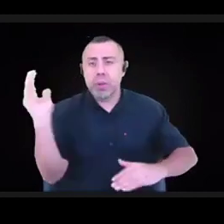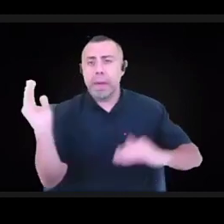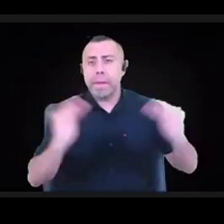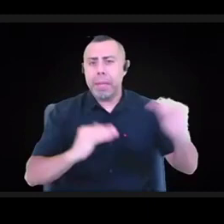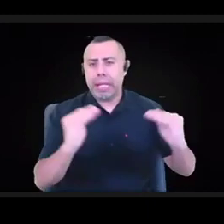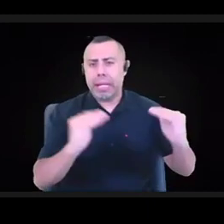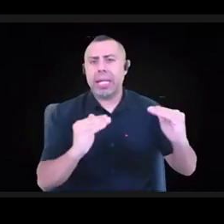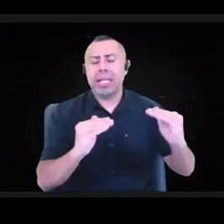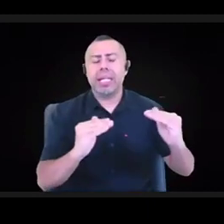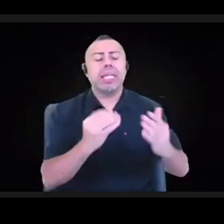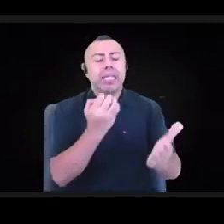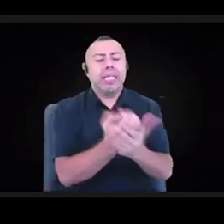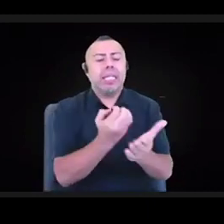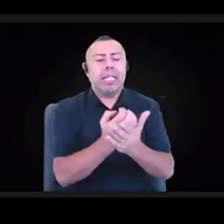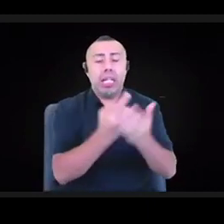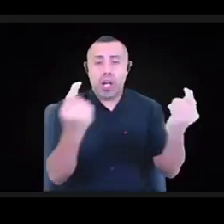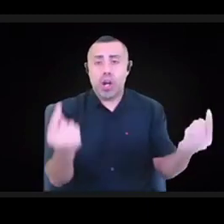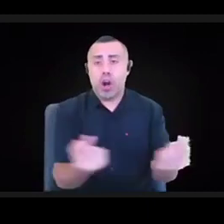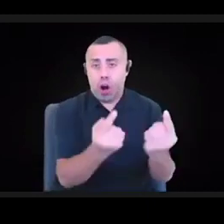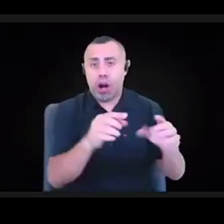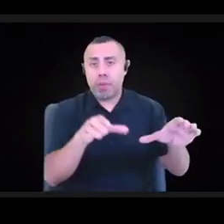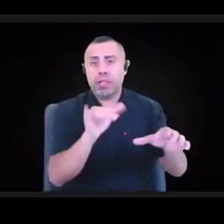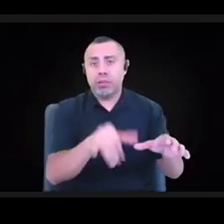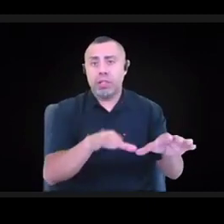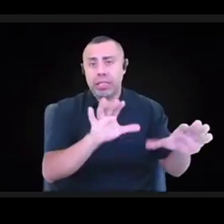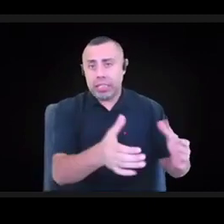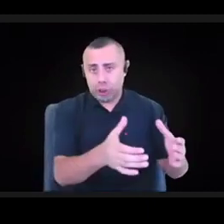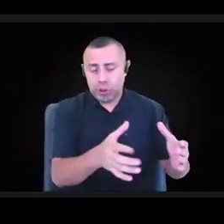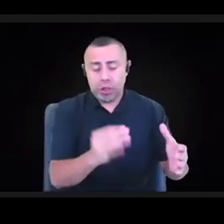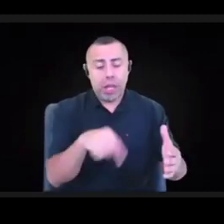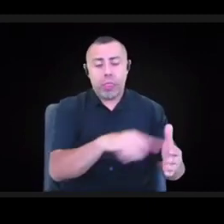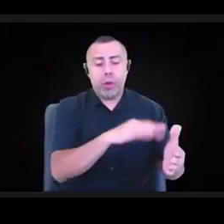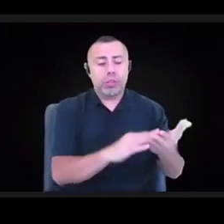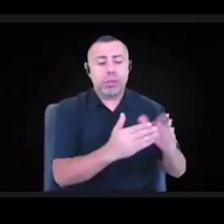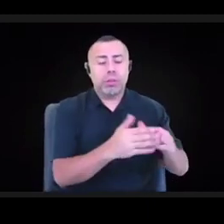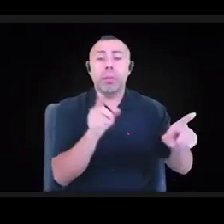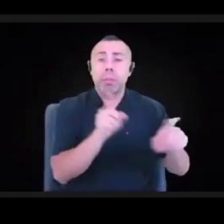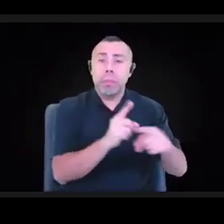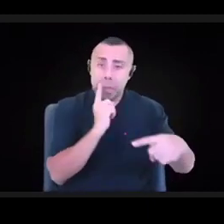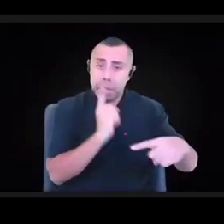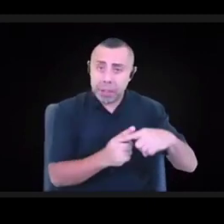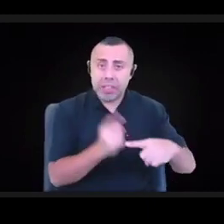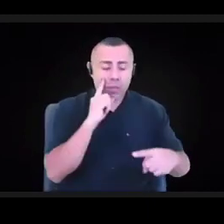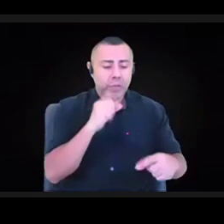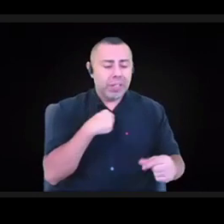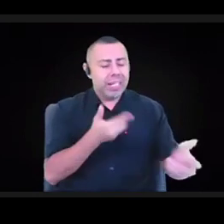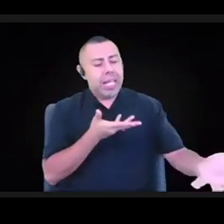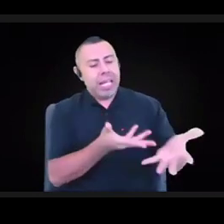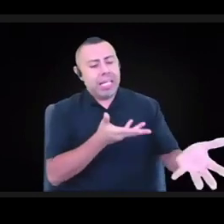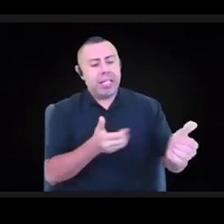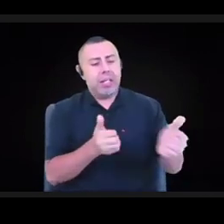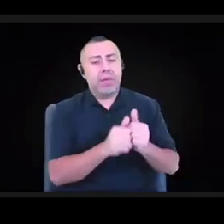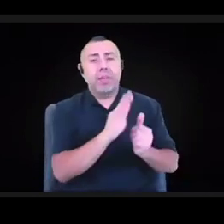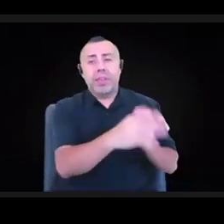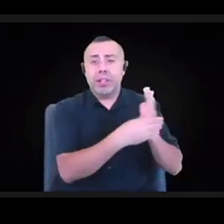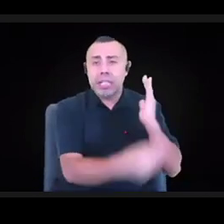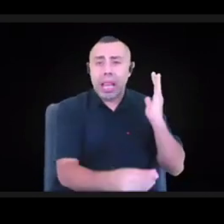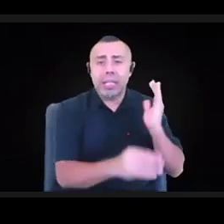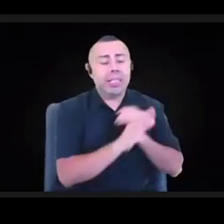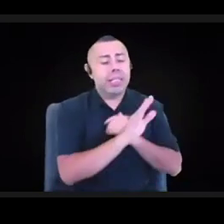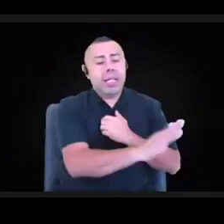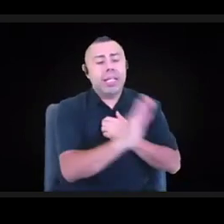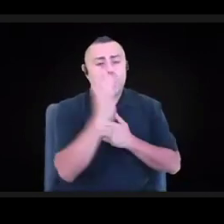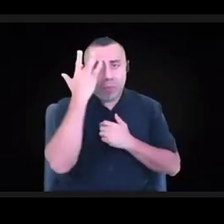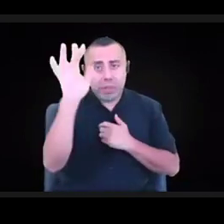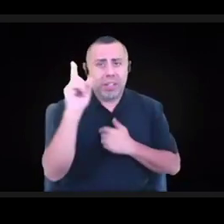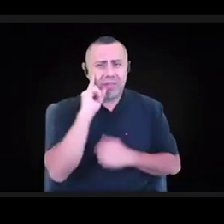this sector and to these communities, also to engage them in their talent and brilliance for meeting immediate community needs as we're sheltered in place